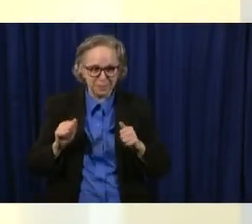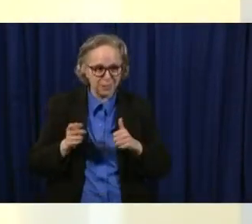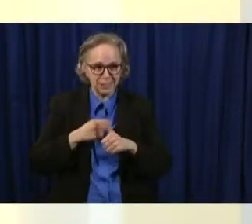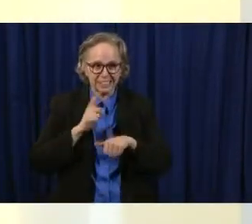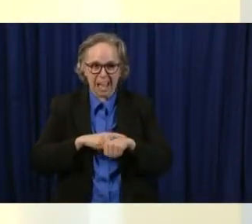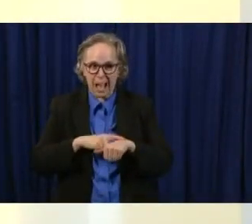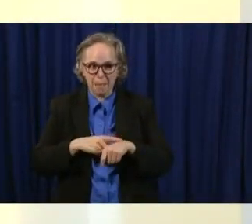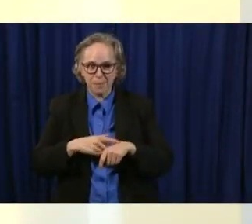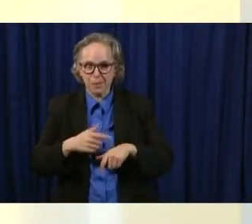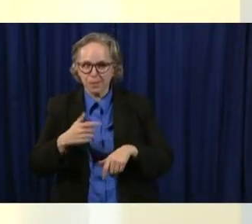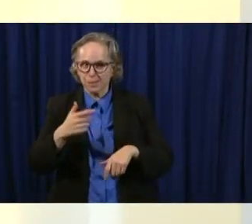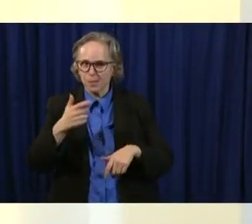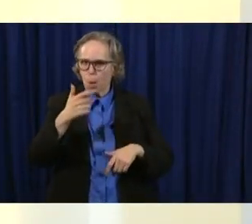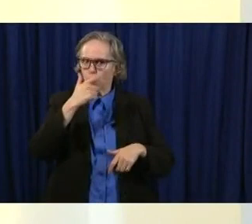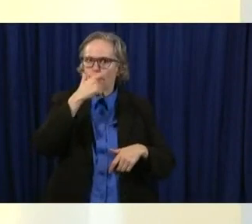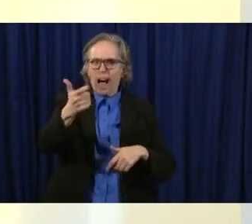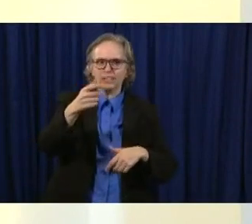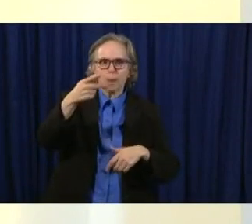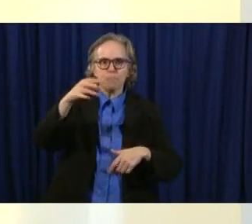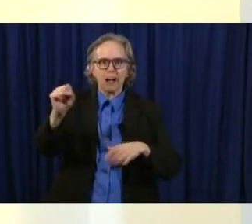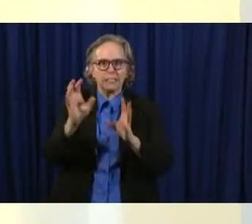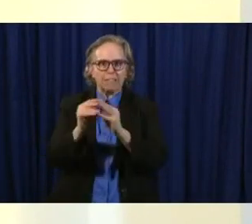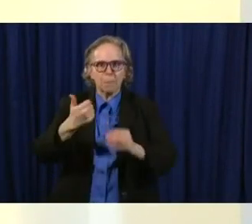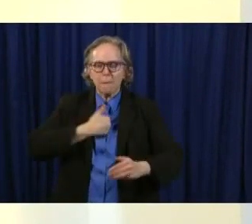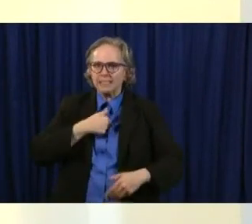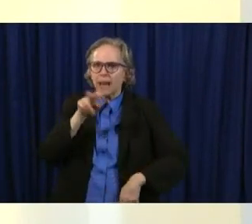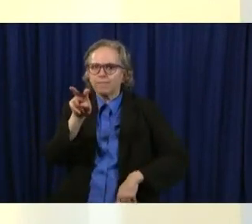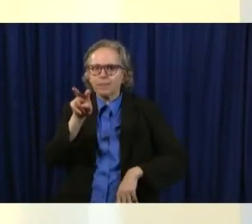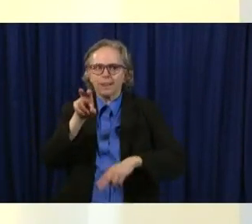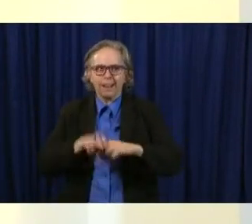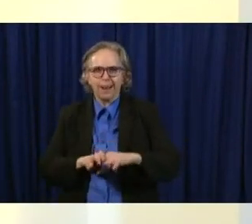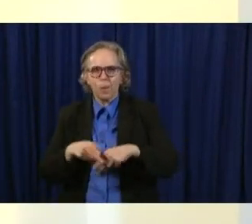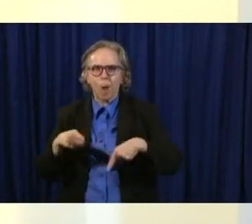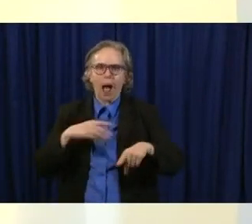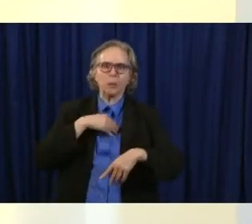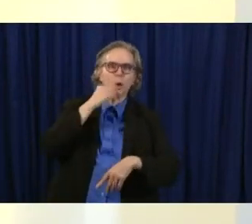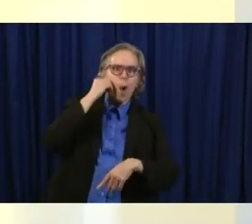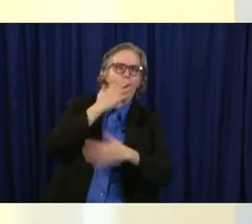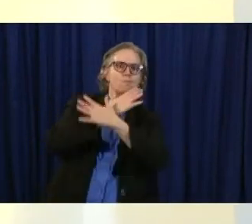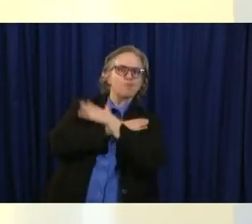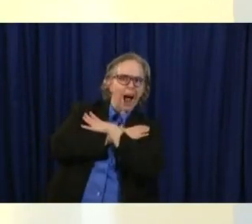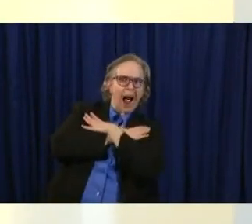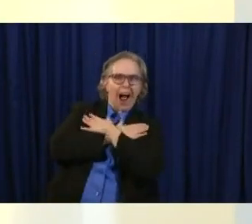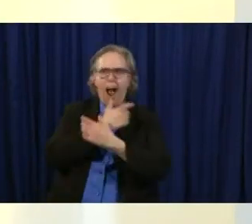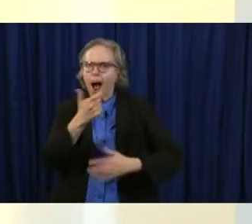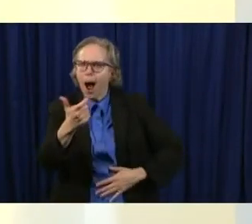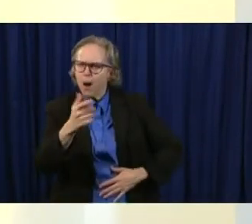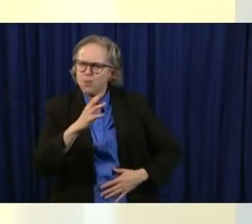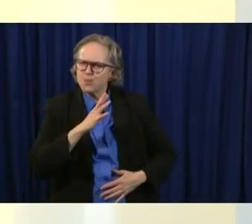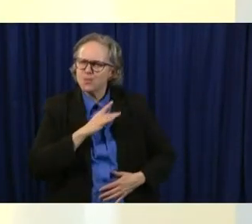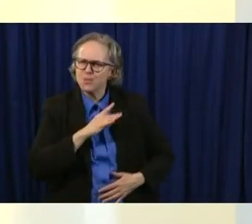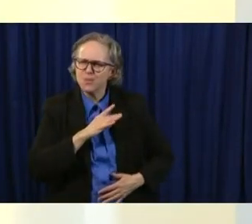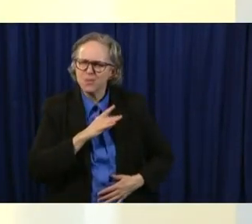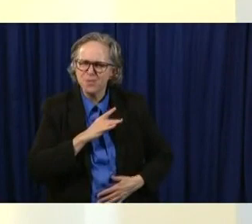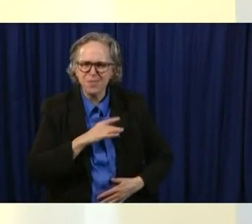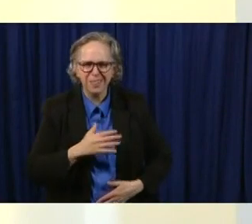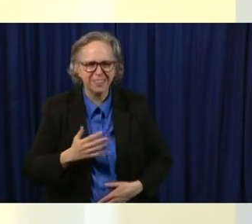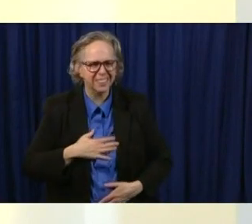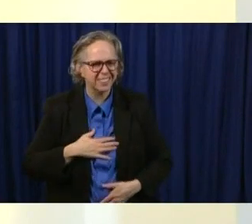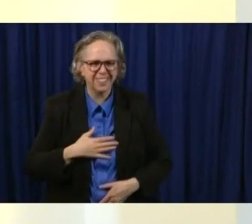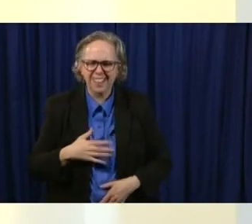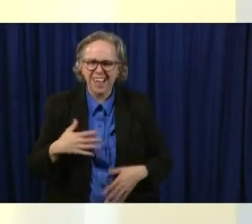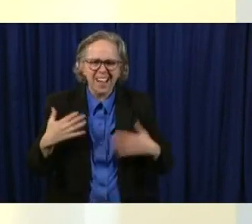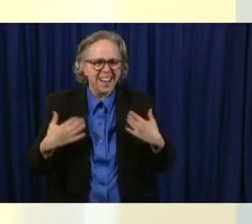conferences myself at home. Um, and I, you know, there, there's so much you can't see